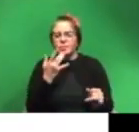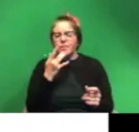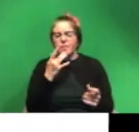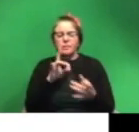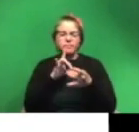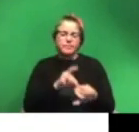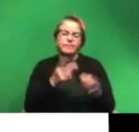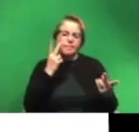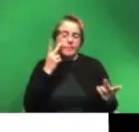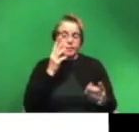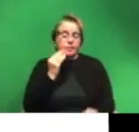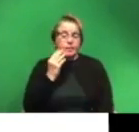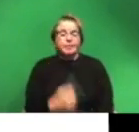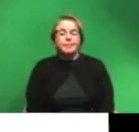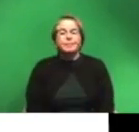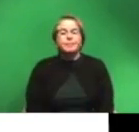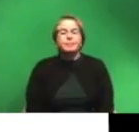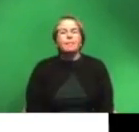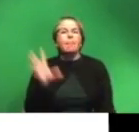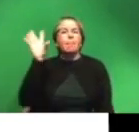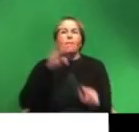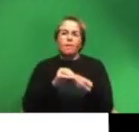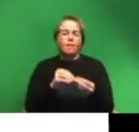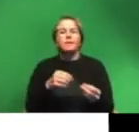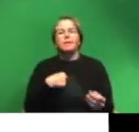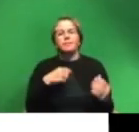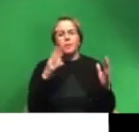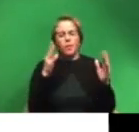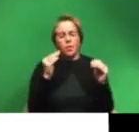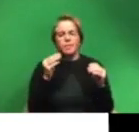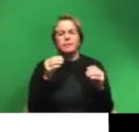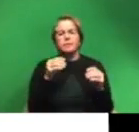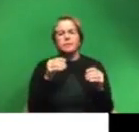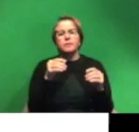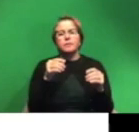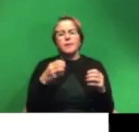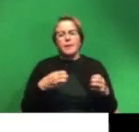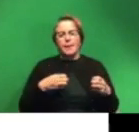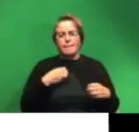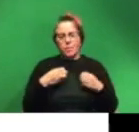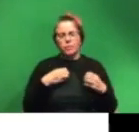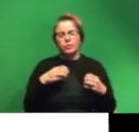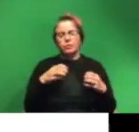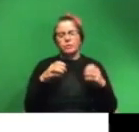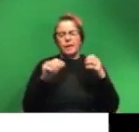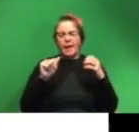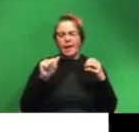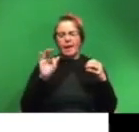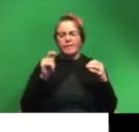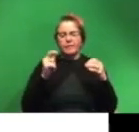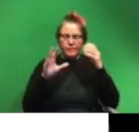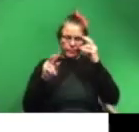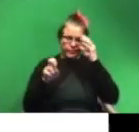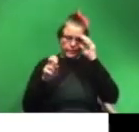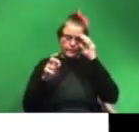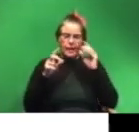experiences so altogether i'm really hoping to look through this emotional this affective lens at all the things i mentioned